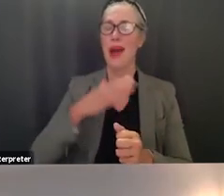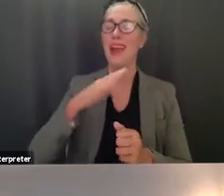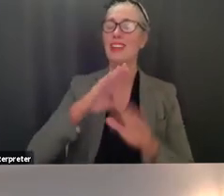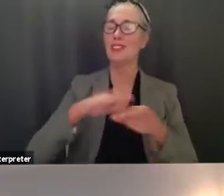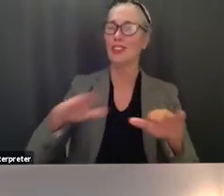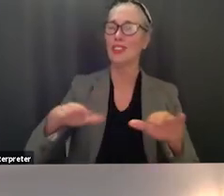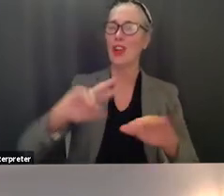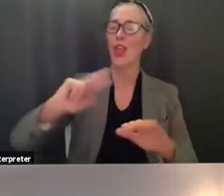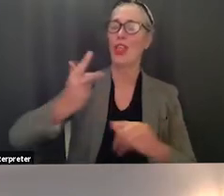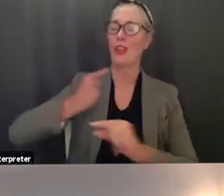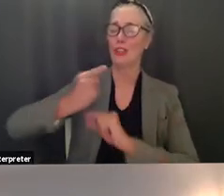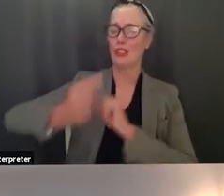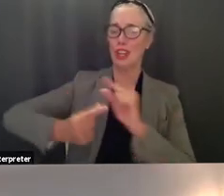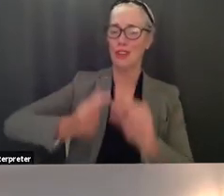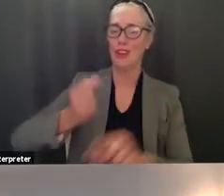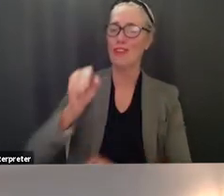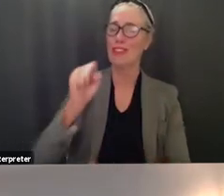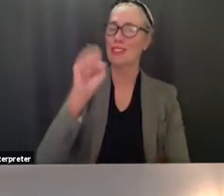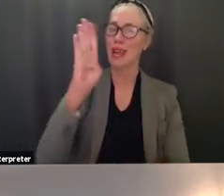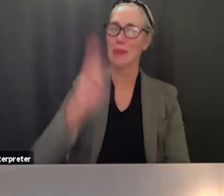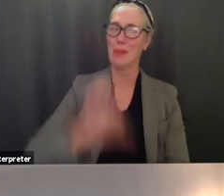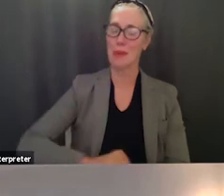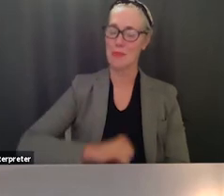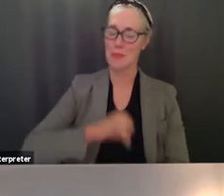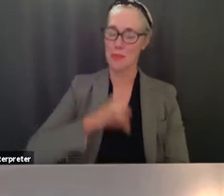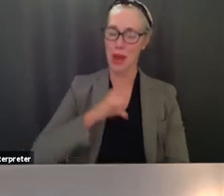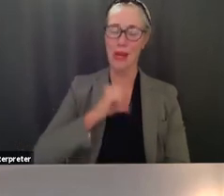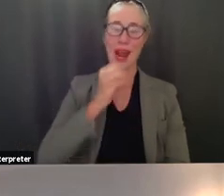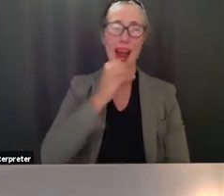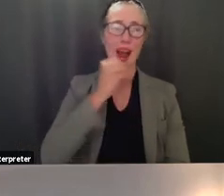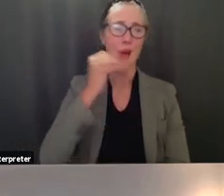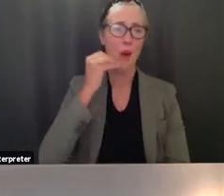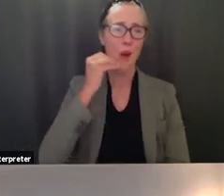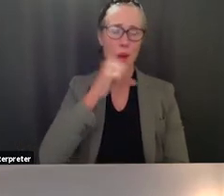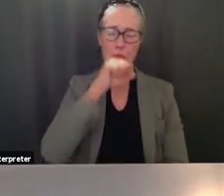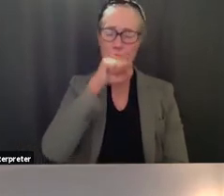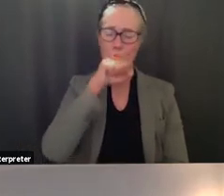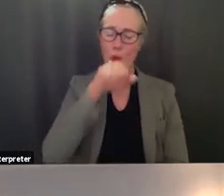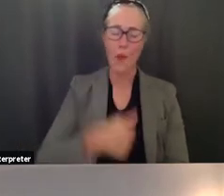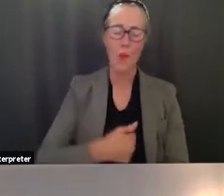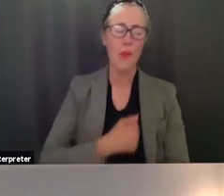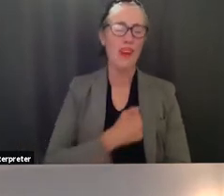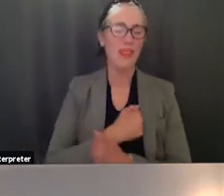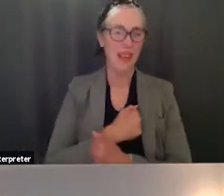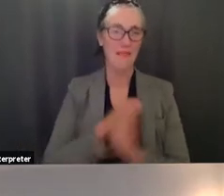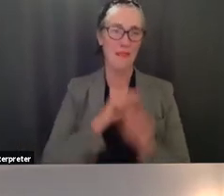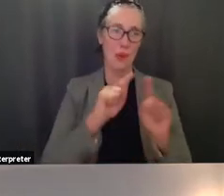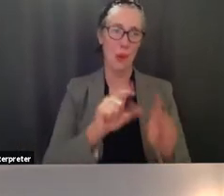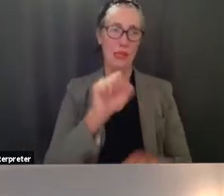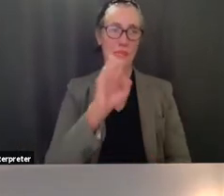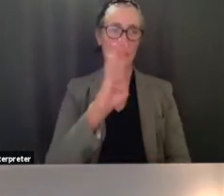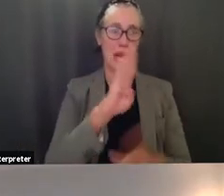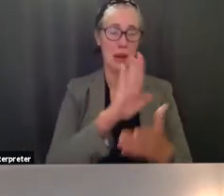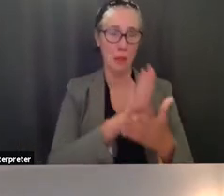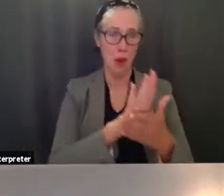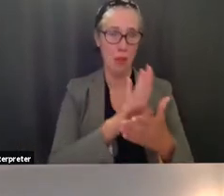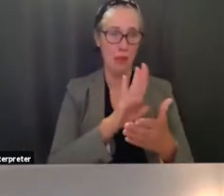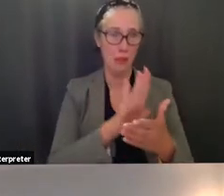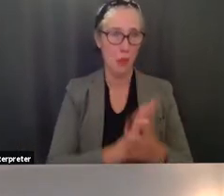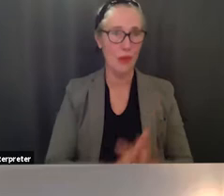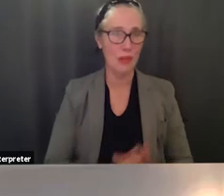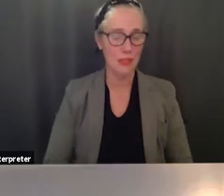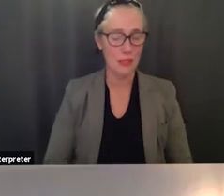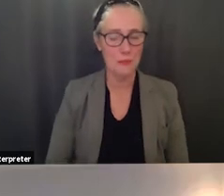this is our home and we love it and we've loved the santa barbara i loves going to santa barbara schools um i am